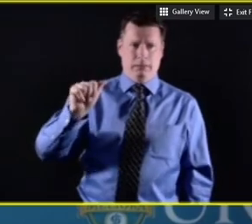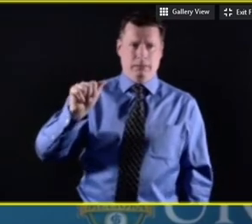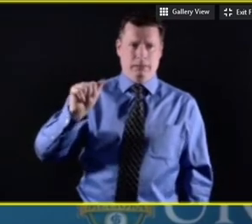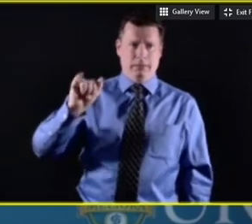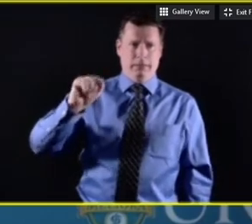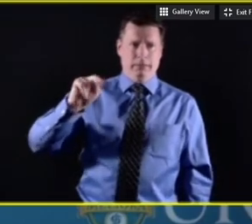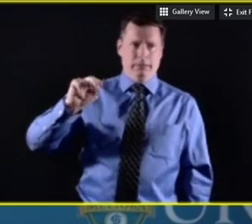a good afternoon.